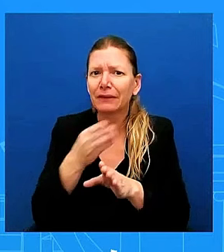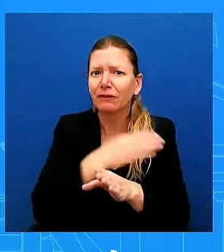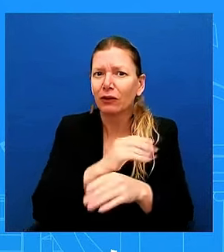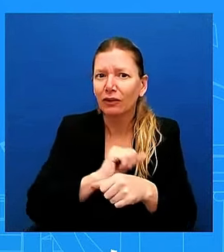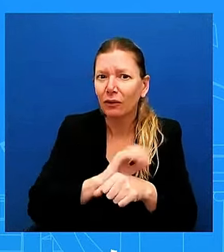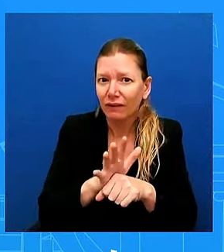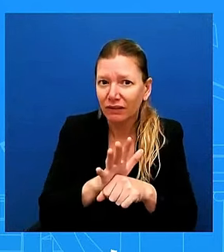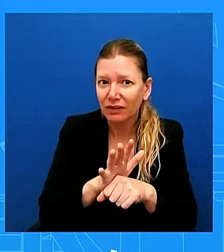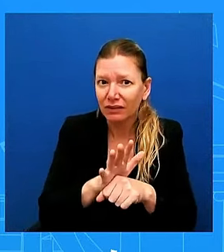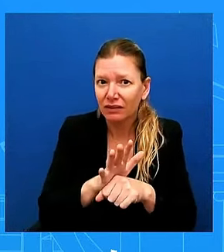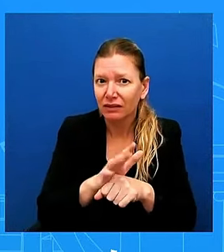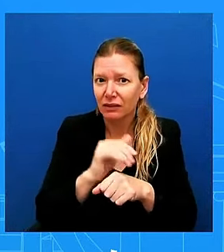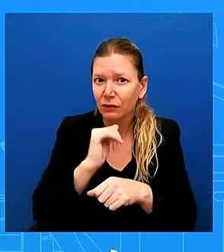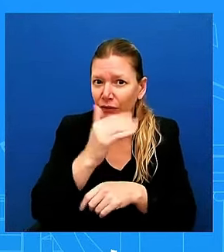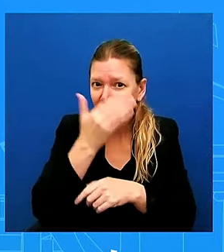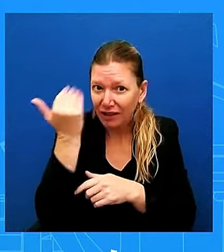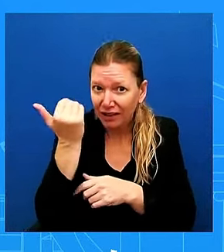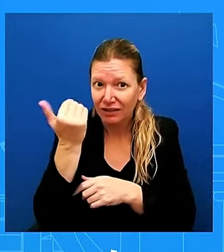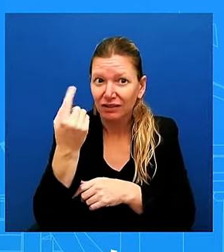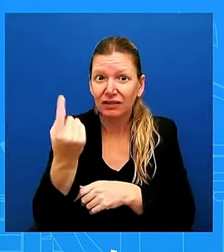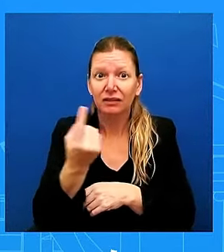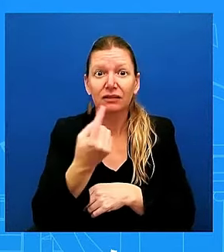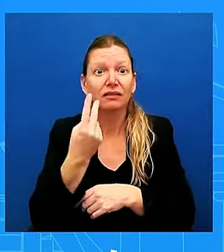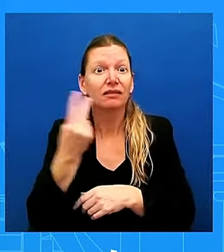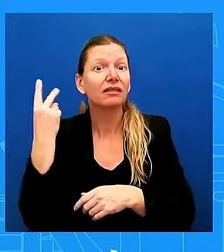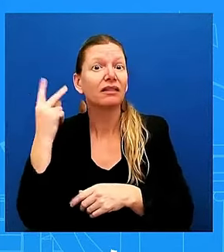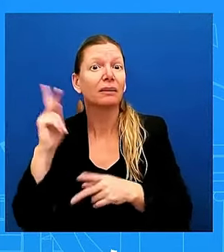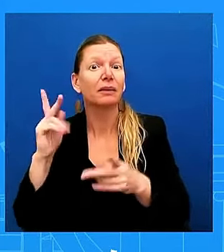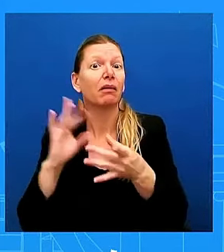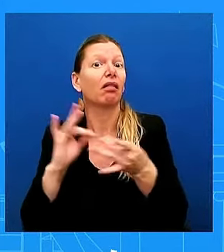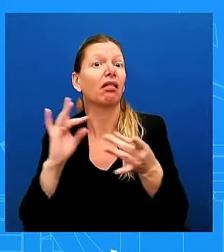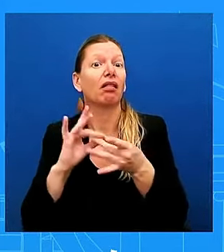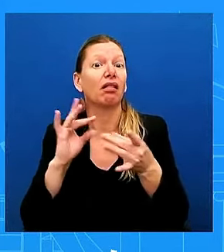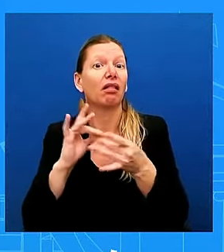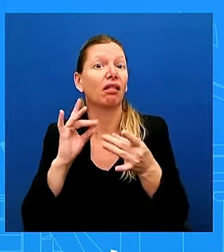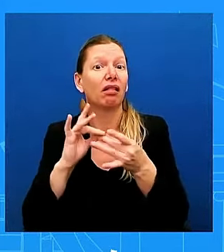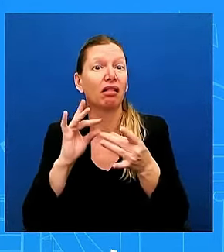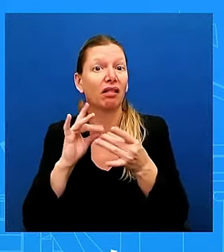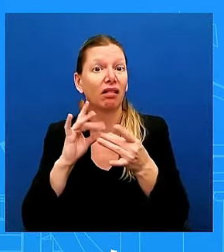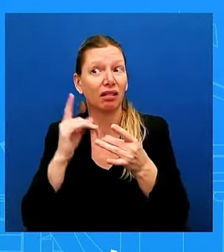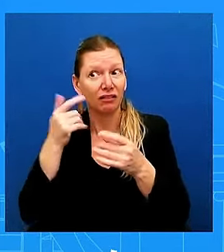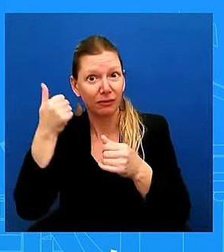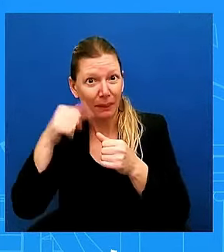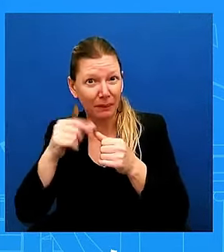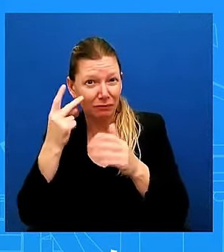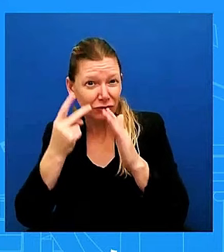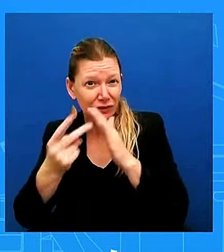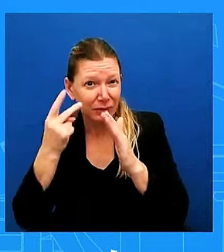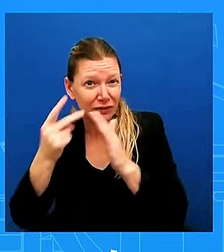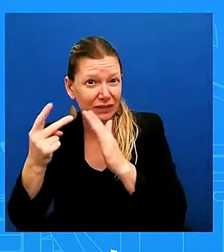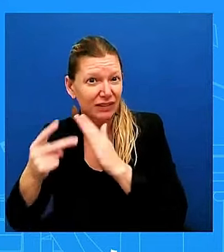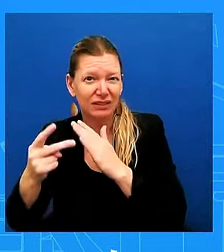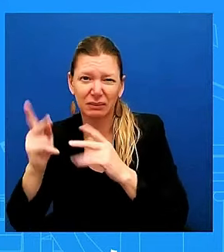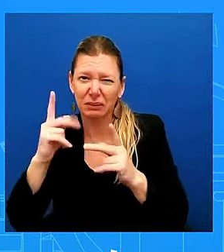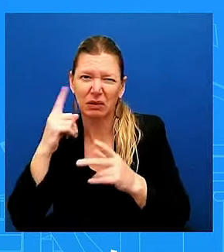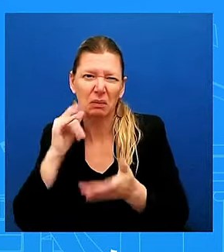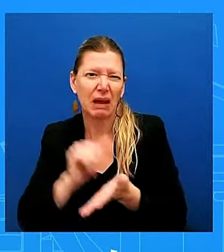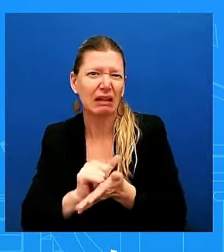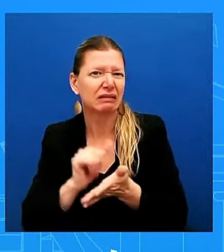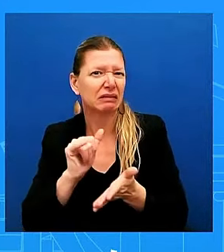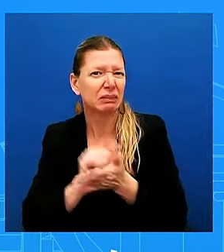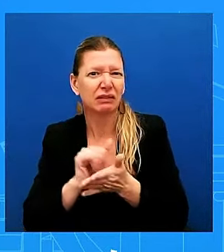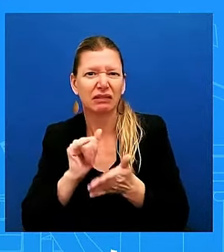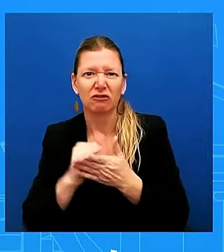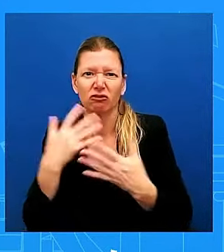Nobody thought we could have the strongest recovery in our pure economies, strongest